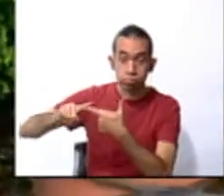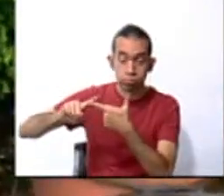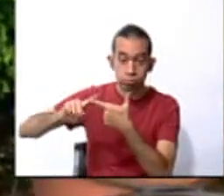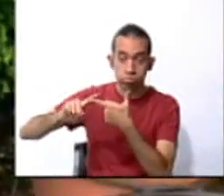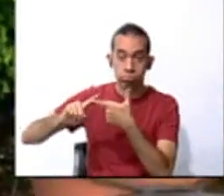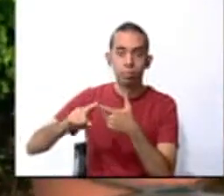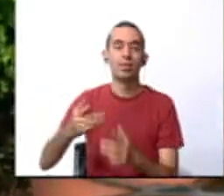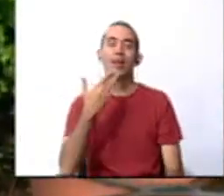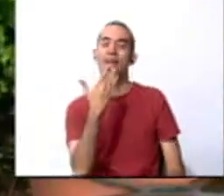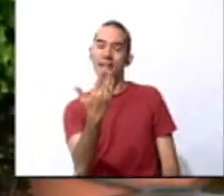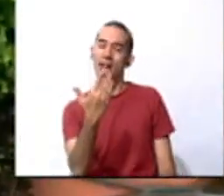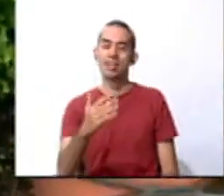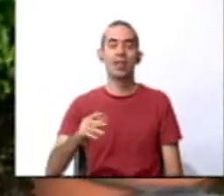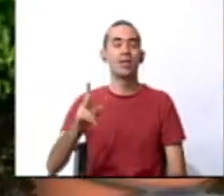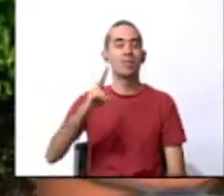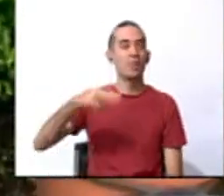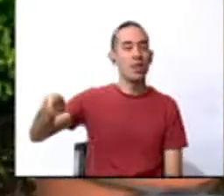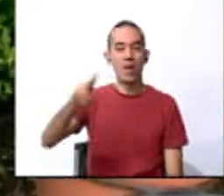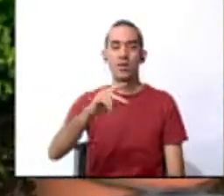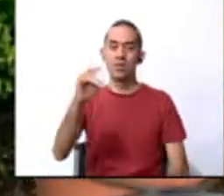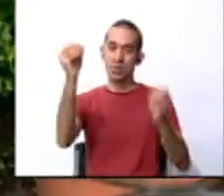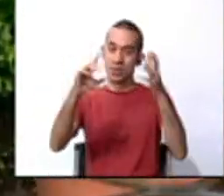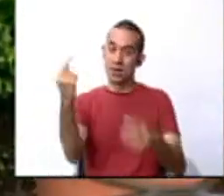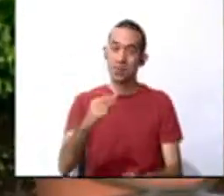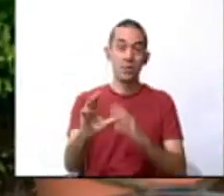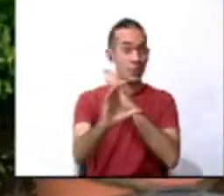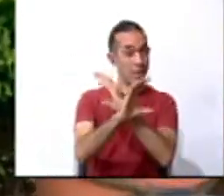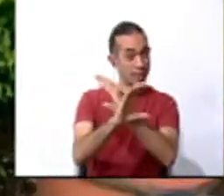Tell us, teacher Gravy and classmates. Take care.